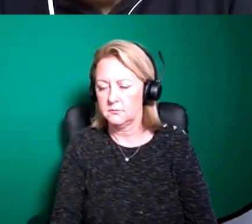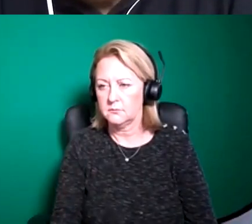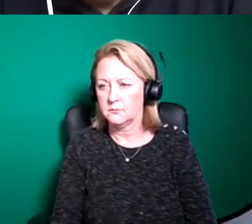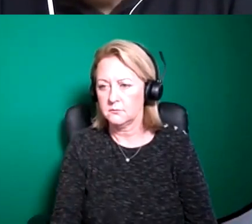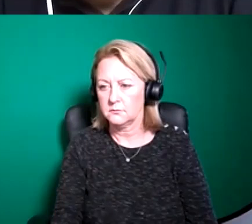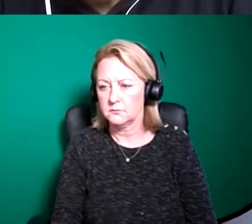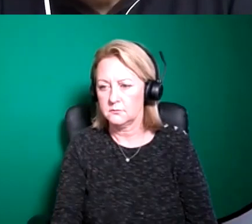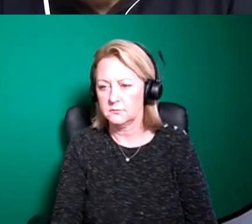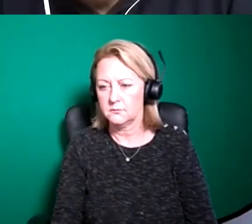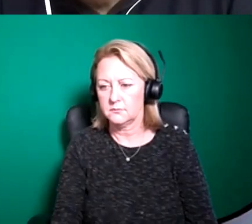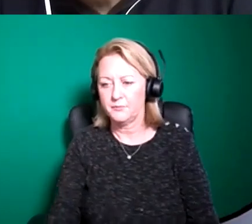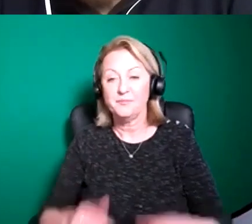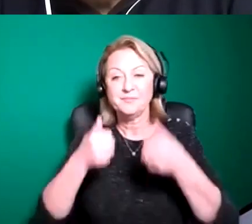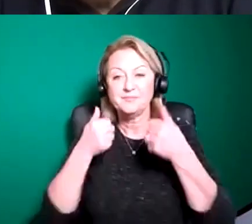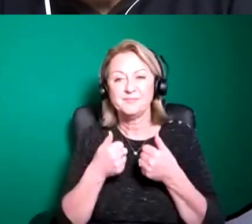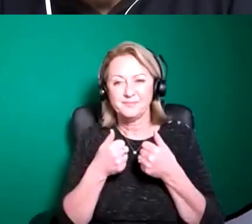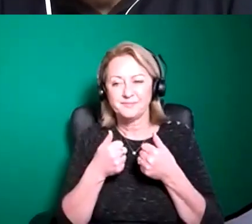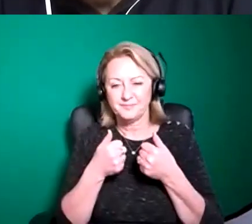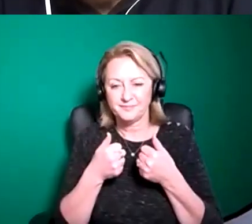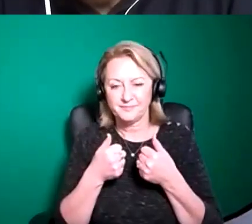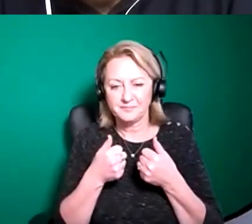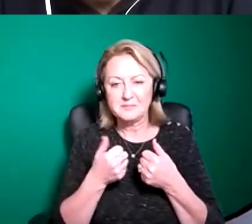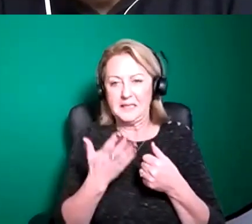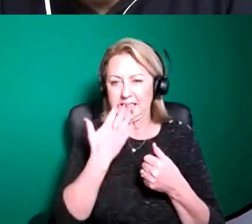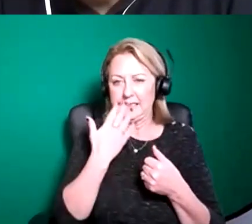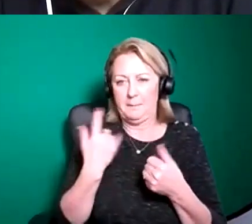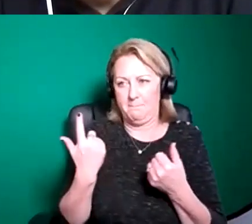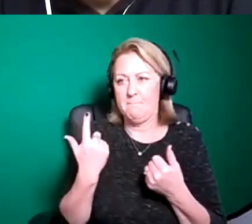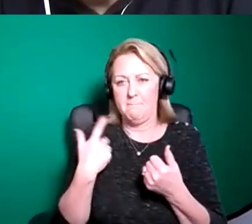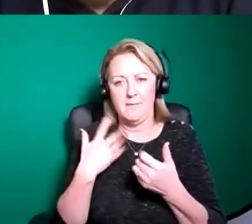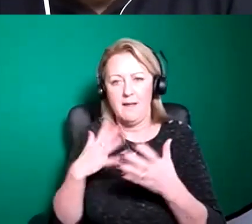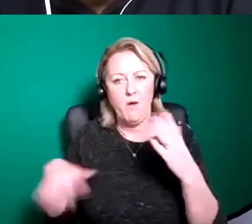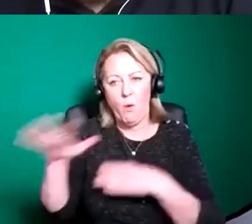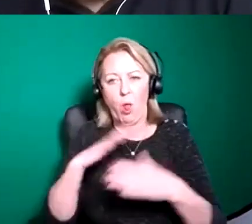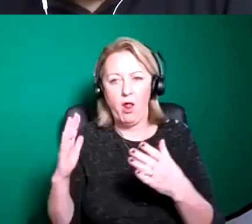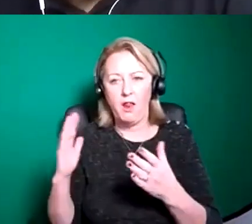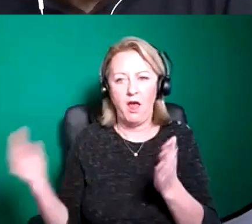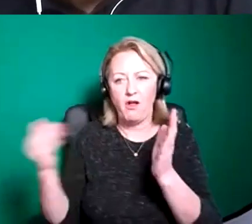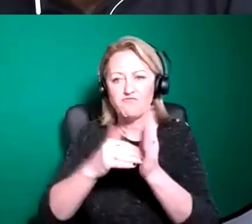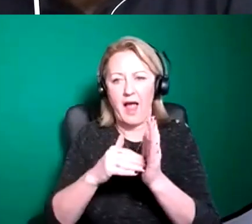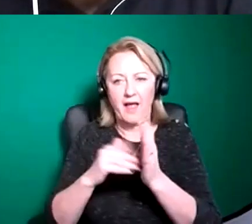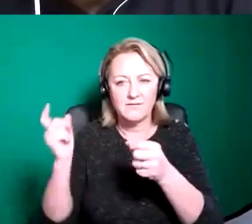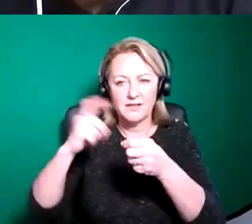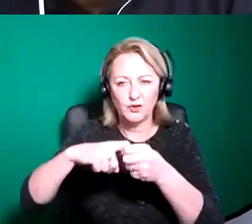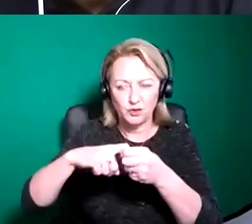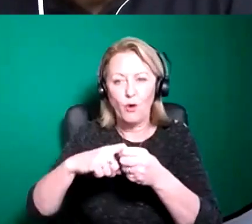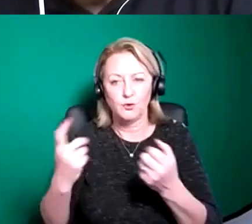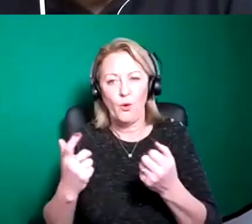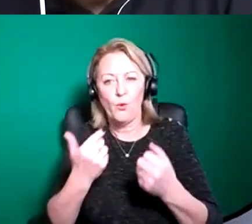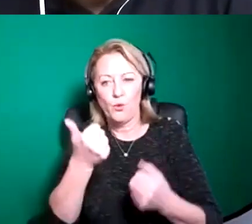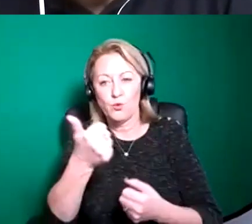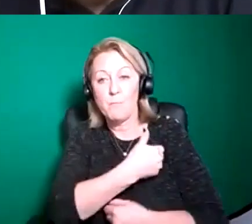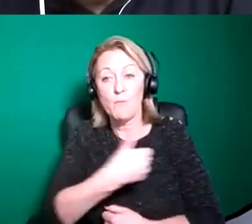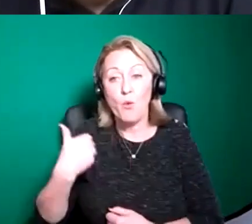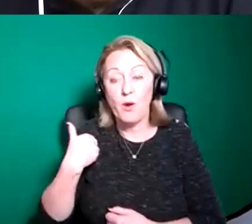okay great so that looks like and most people have arrived for the moment and so good morning welcome everyone my